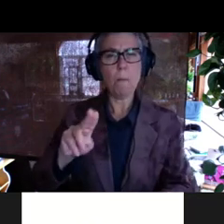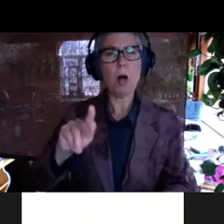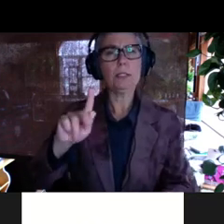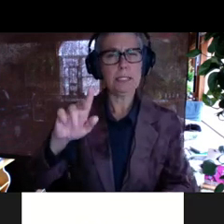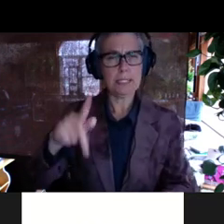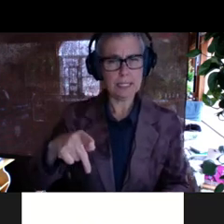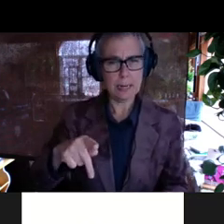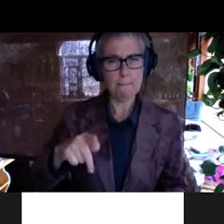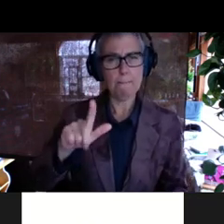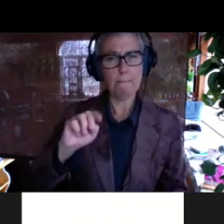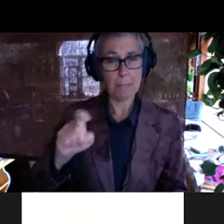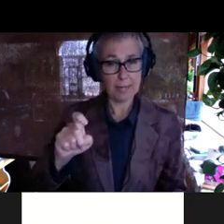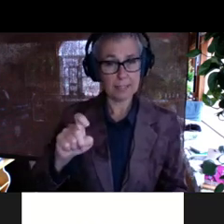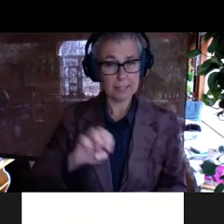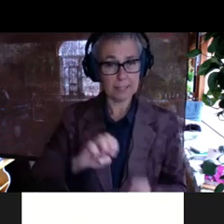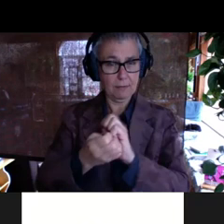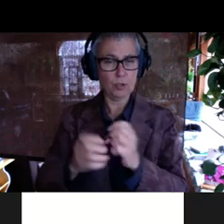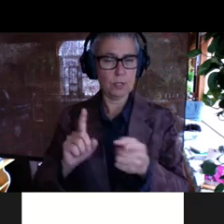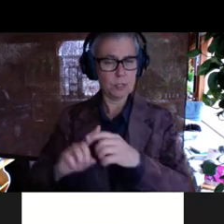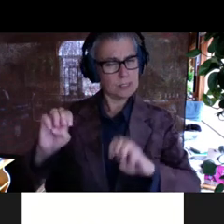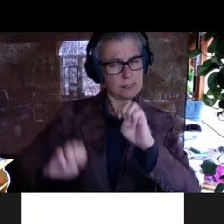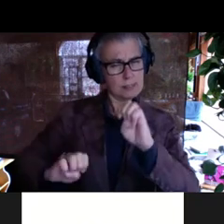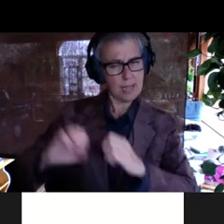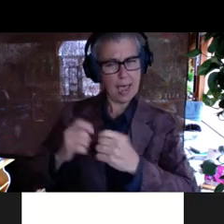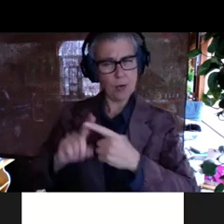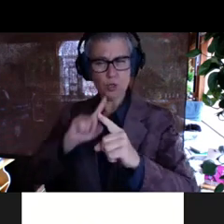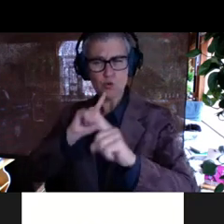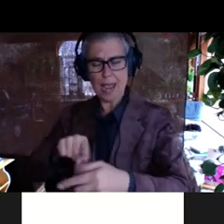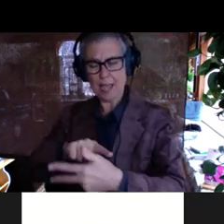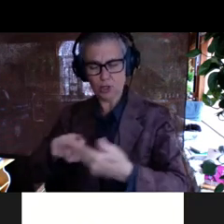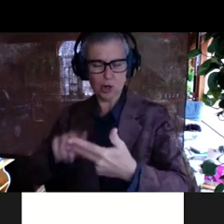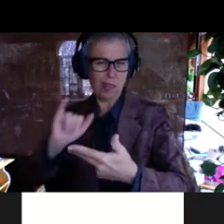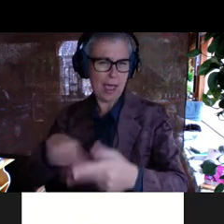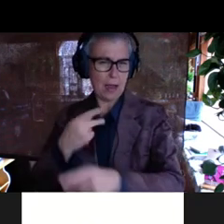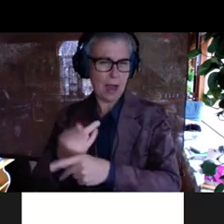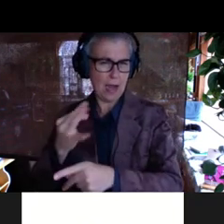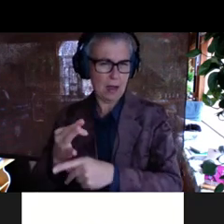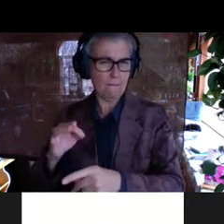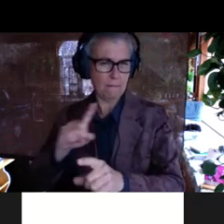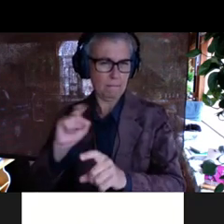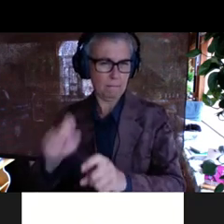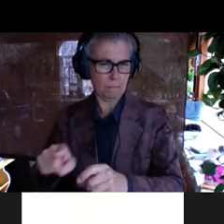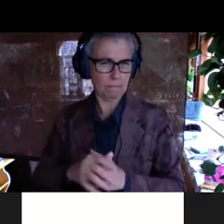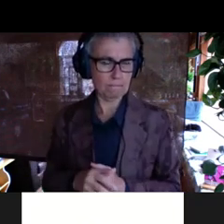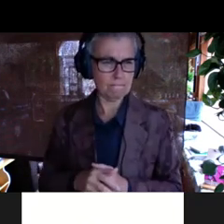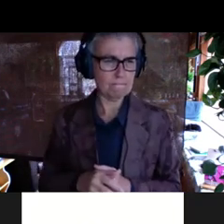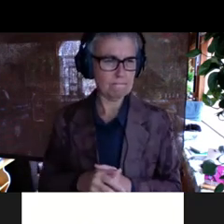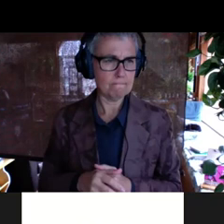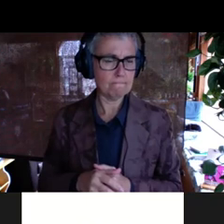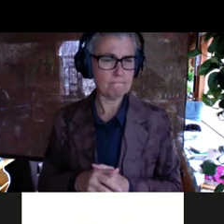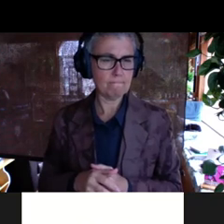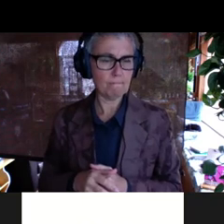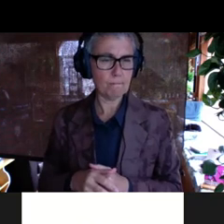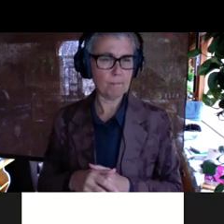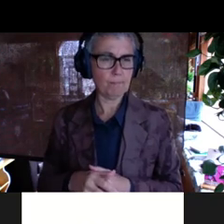uh, conduct experiments in a way that, that make it easier to answer those sorts of questions. Um, so